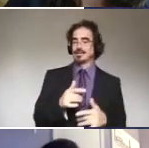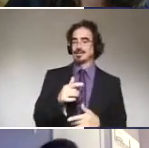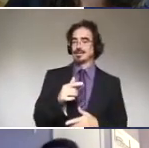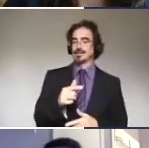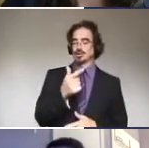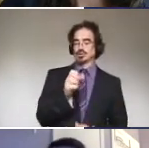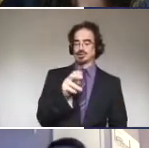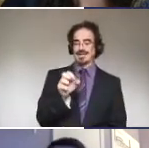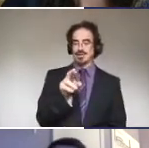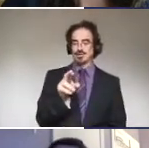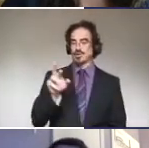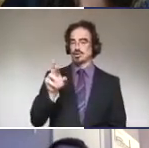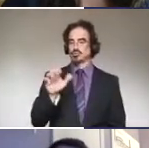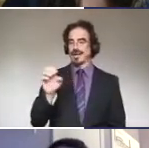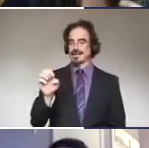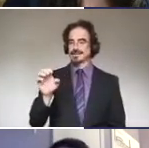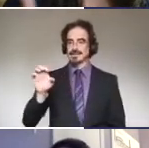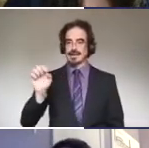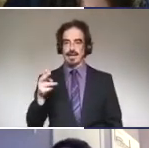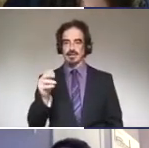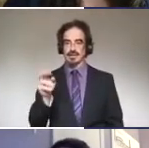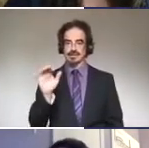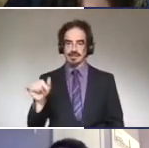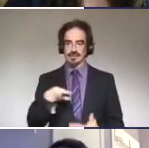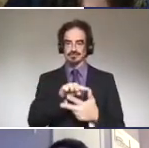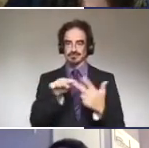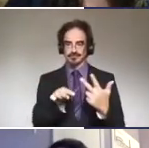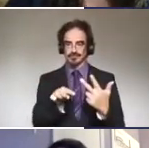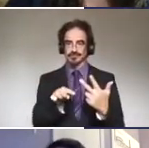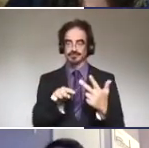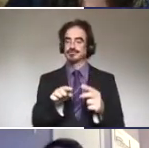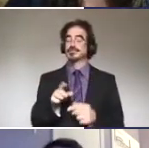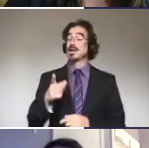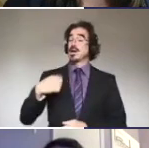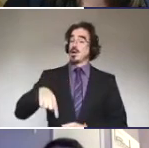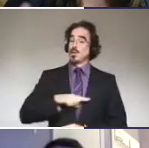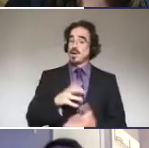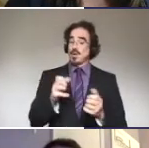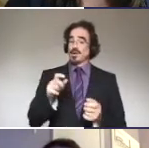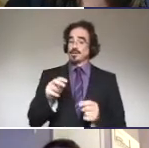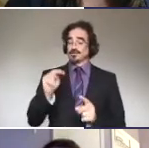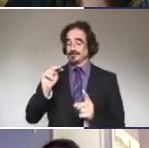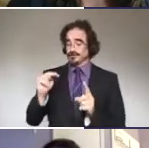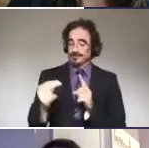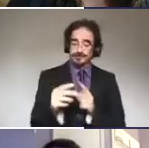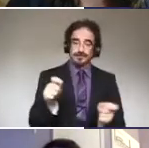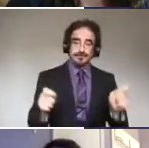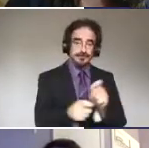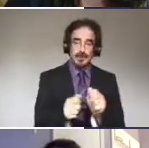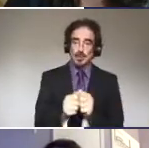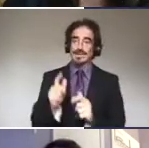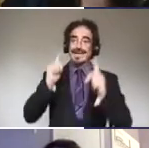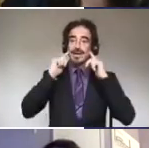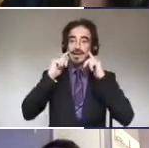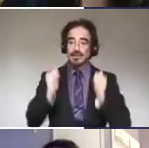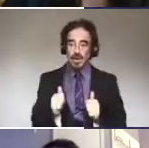mostly. We want to focus on how looking at hearing loss, not as a lack,